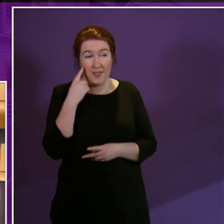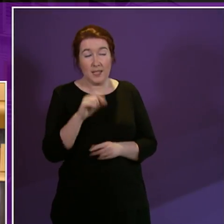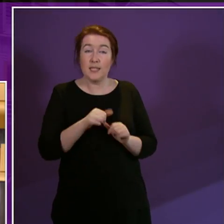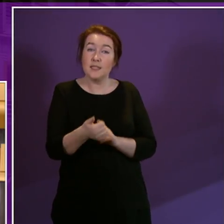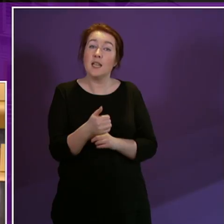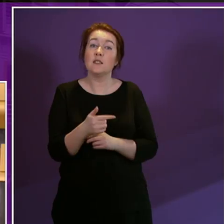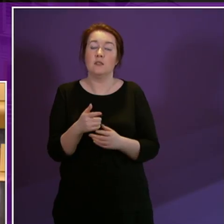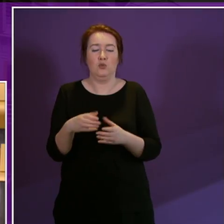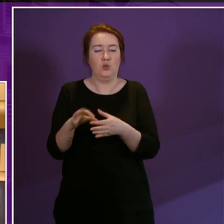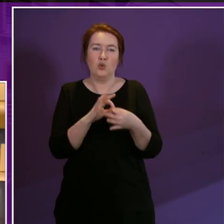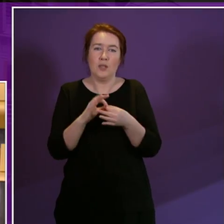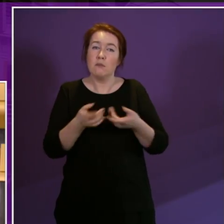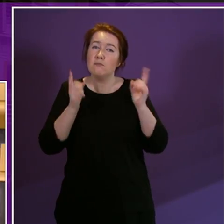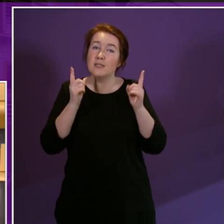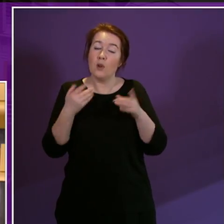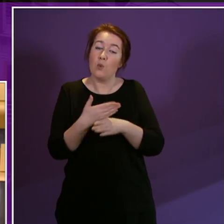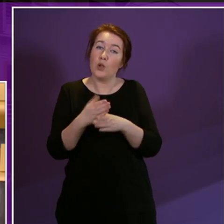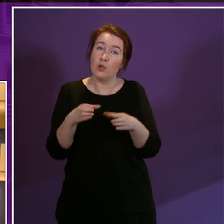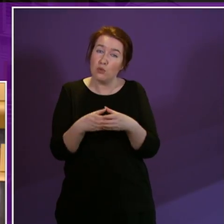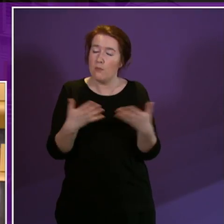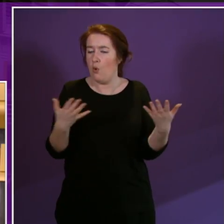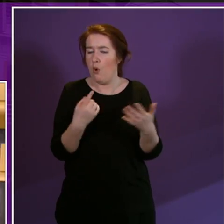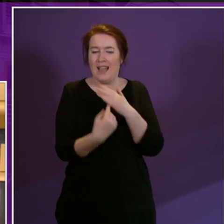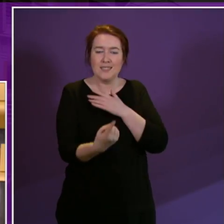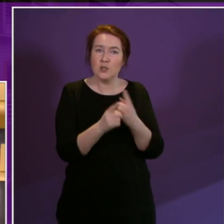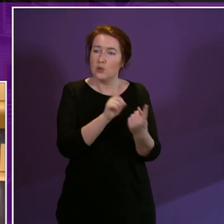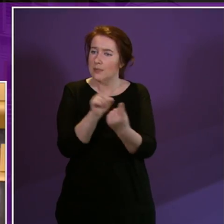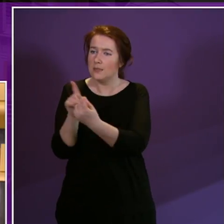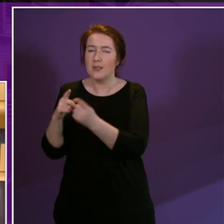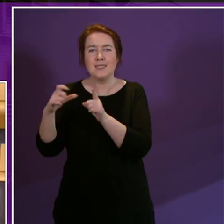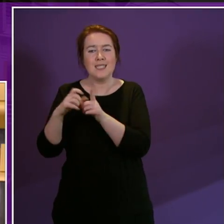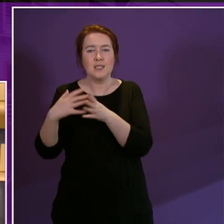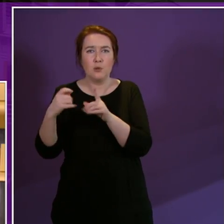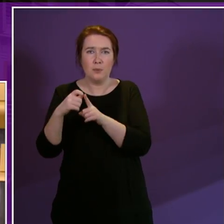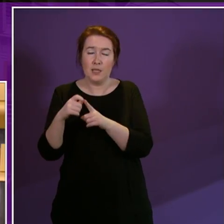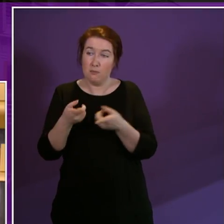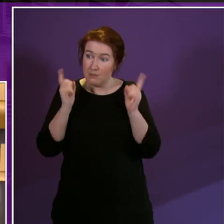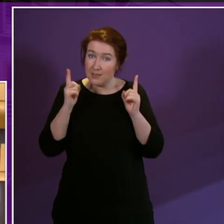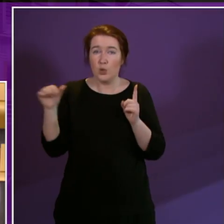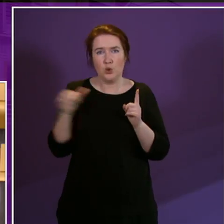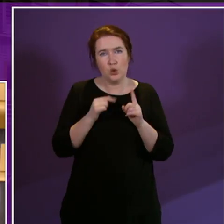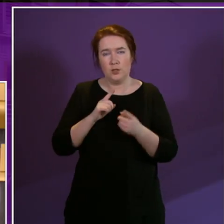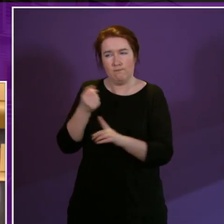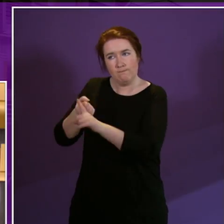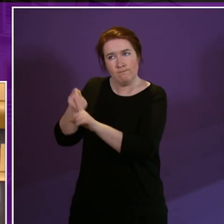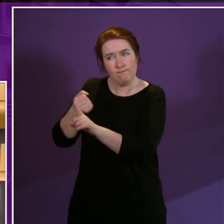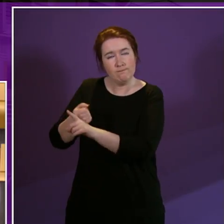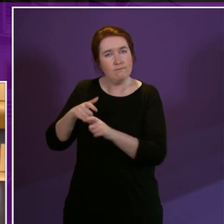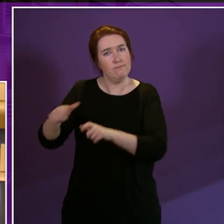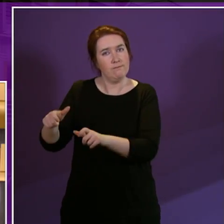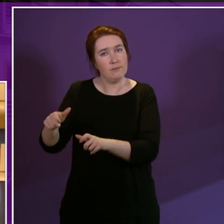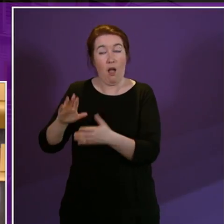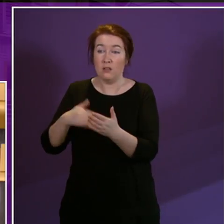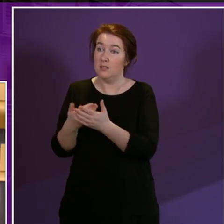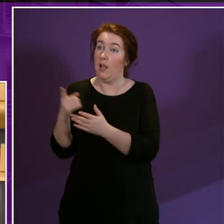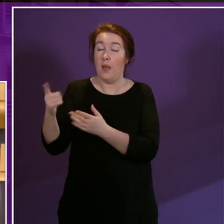Ministerial Working Group or individual meetings with DWP ministers to make that call. I think until those